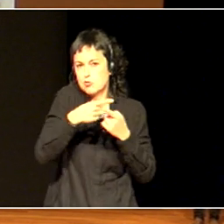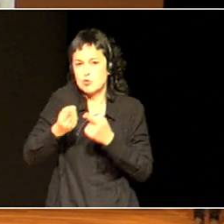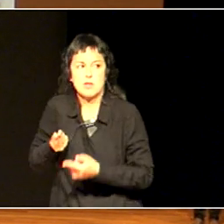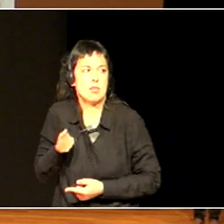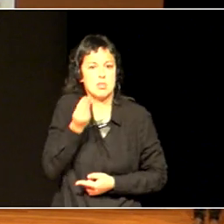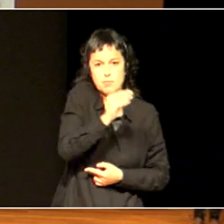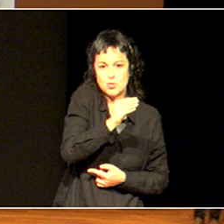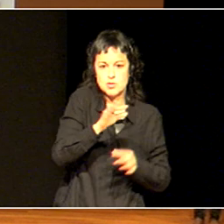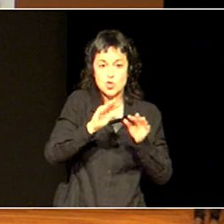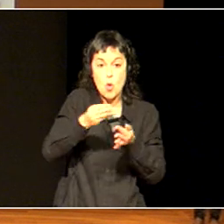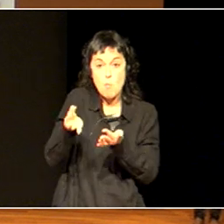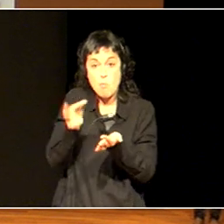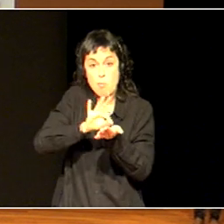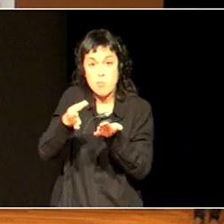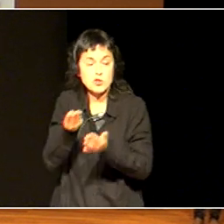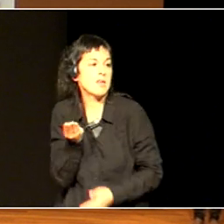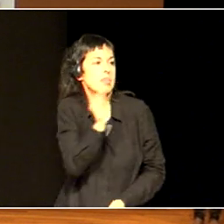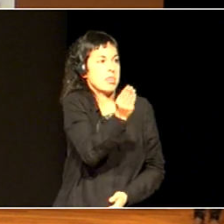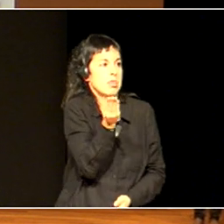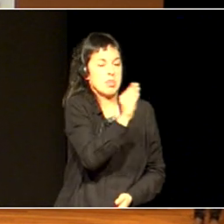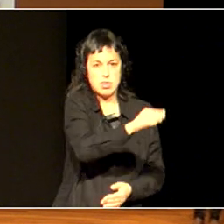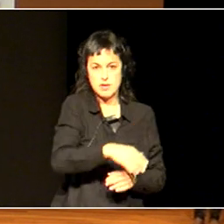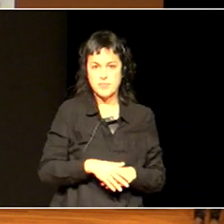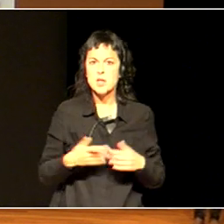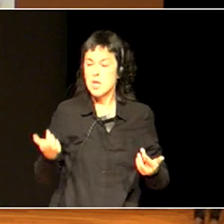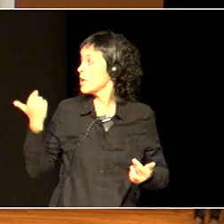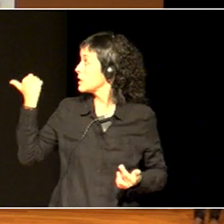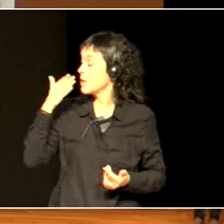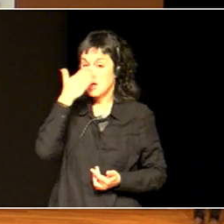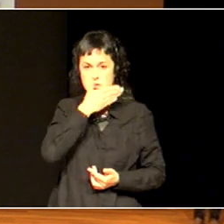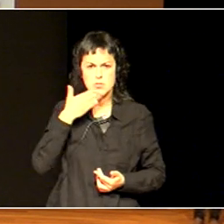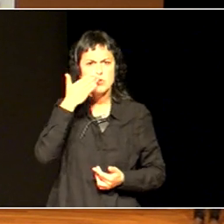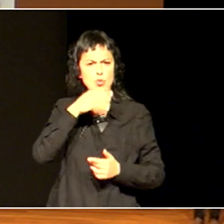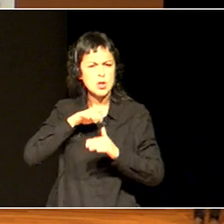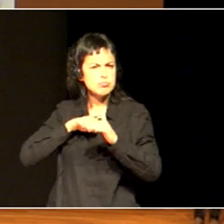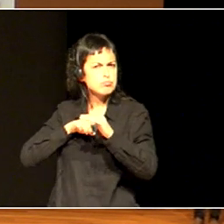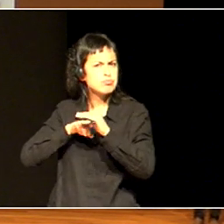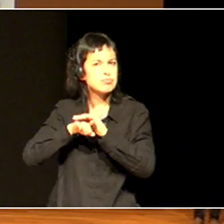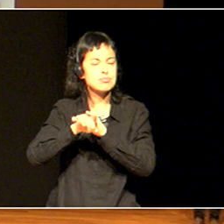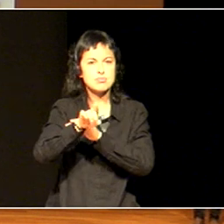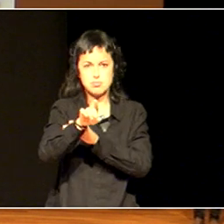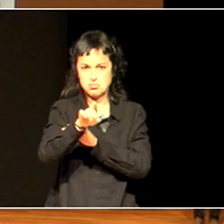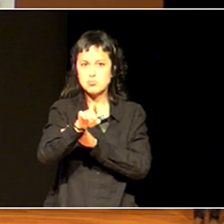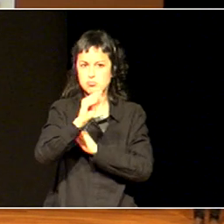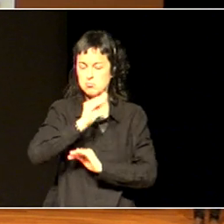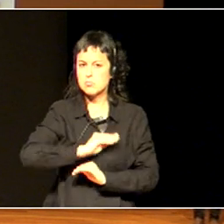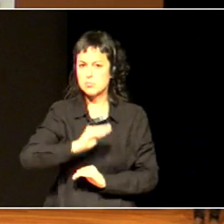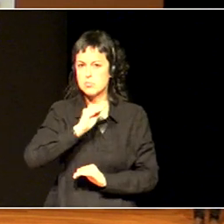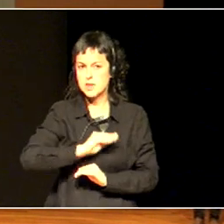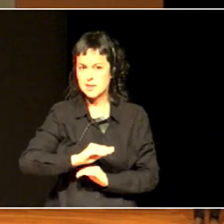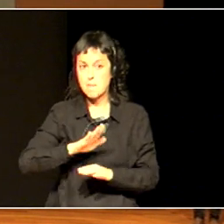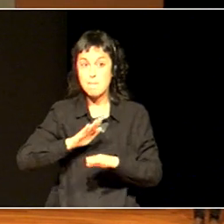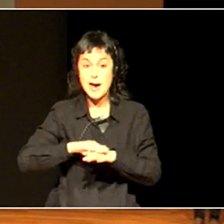long way in creating a collaborating community of parents and teachers